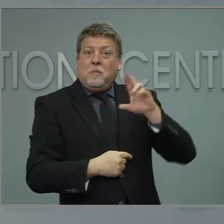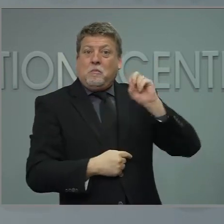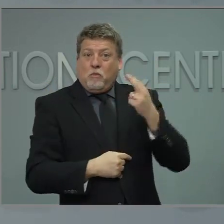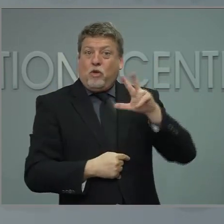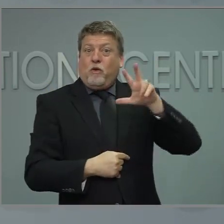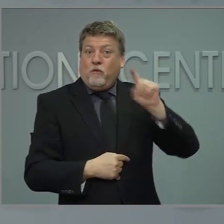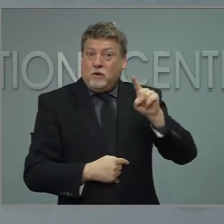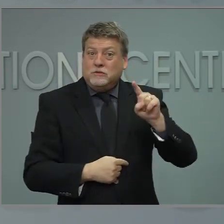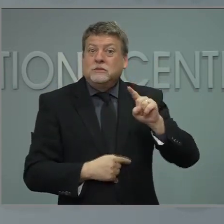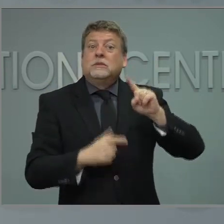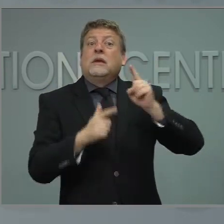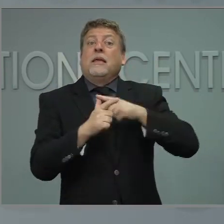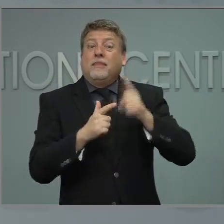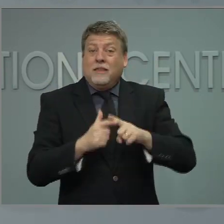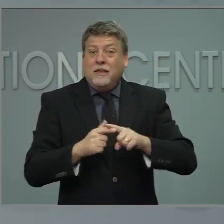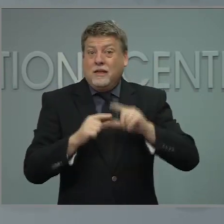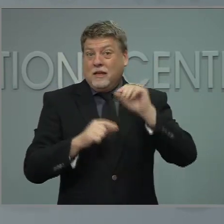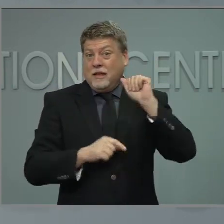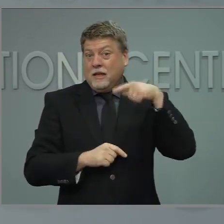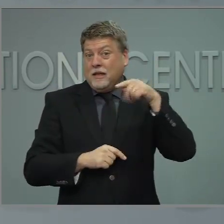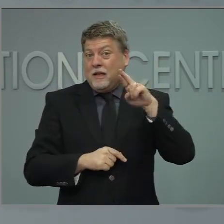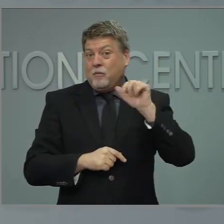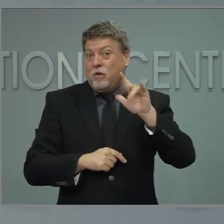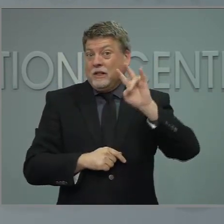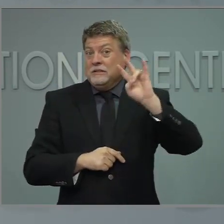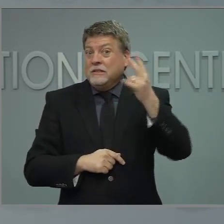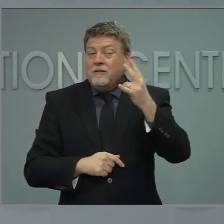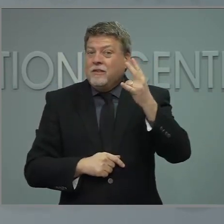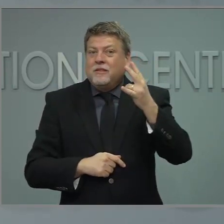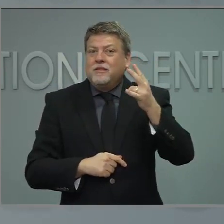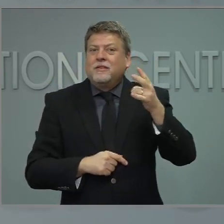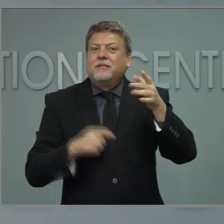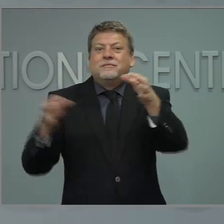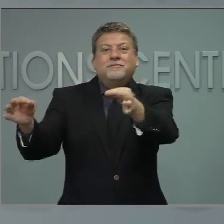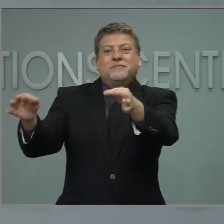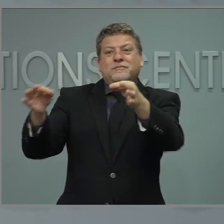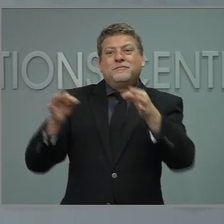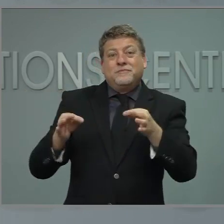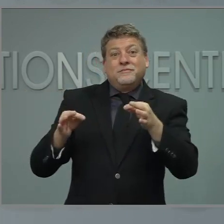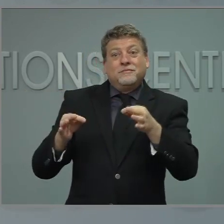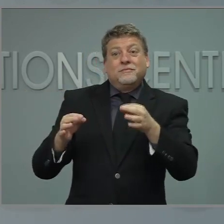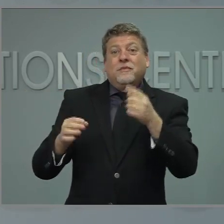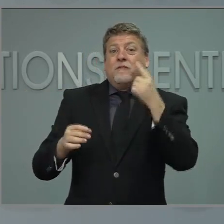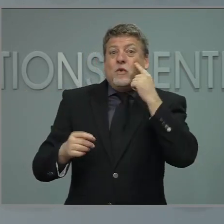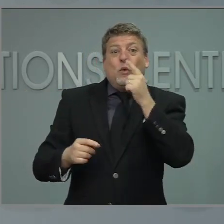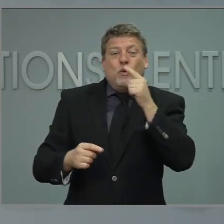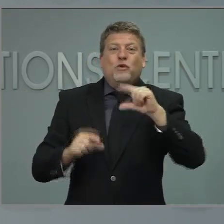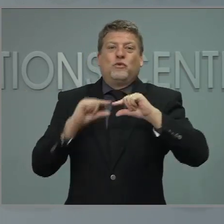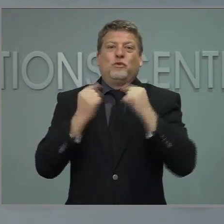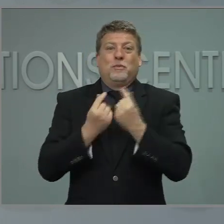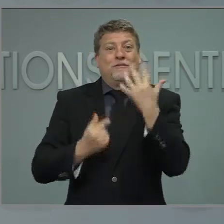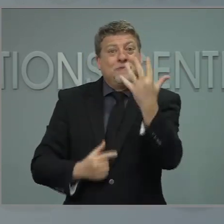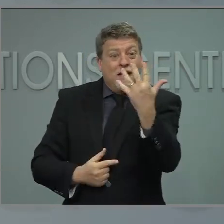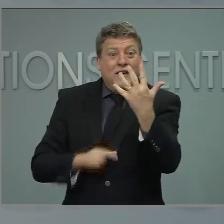to Group 5. And that means all adults will then be eligible for the vaccine.